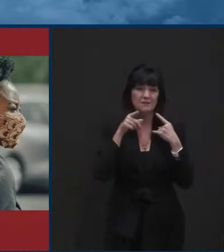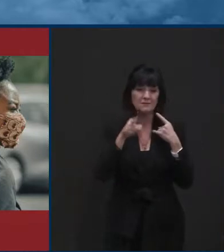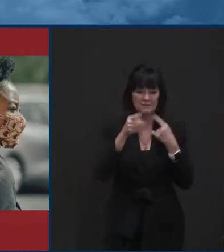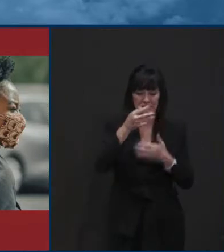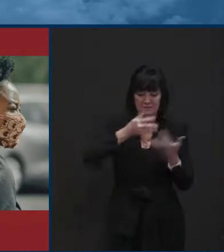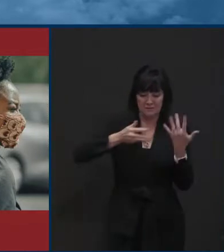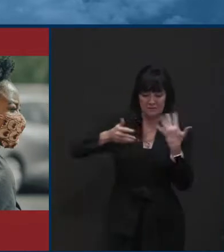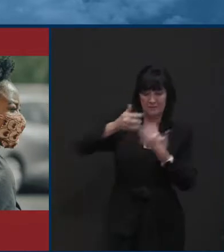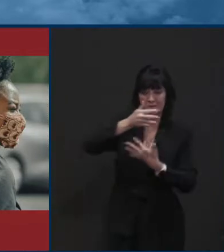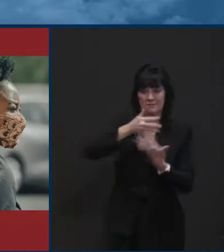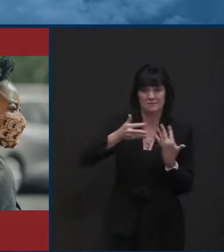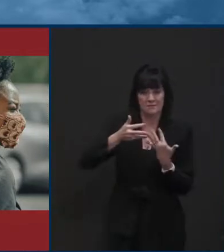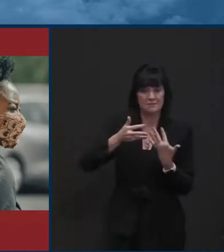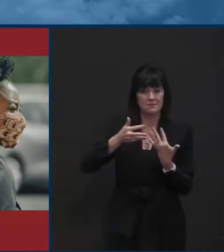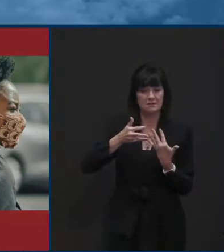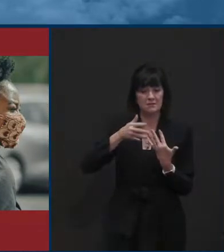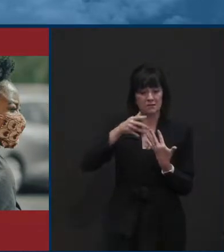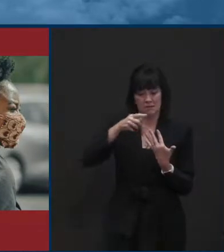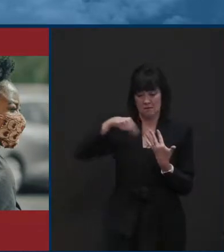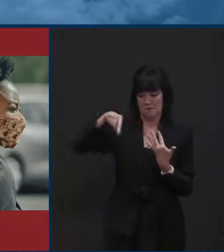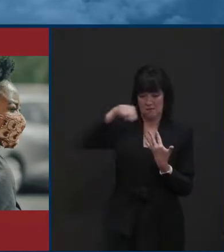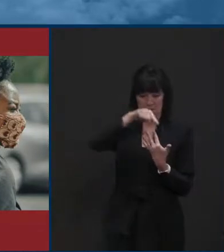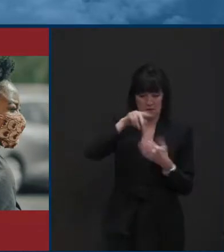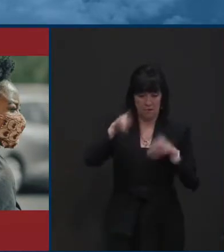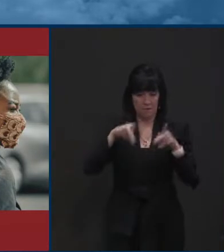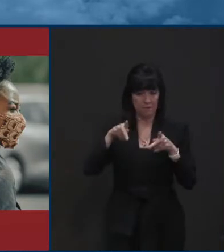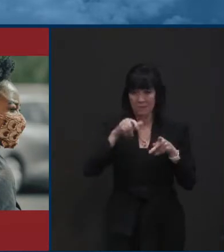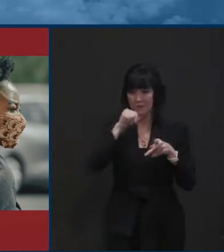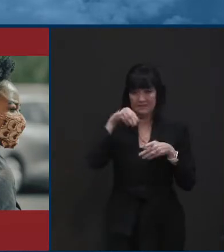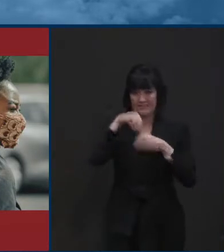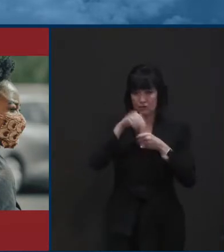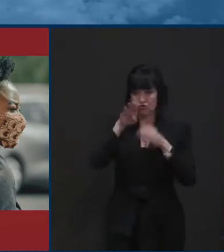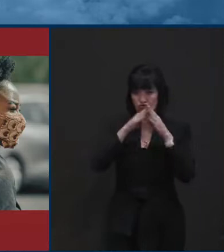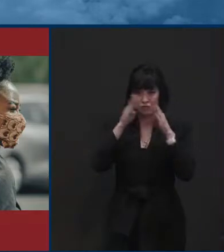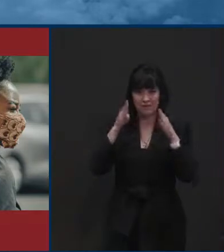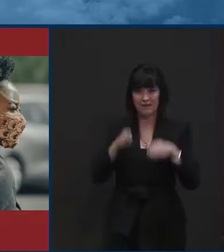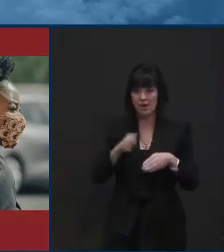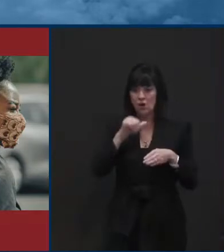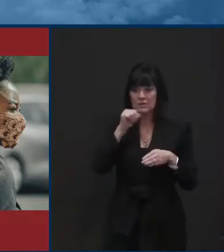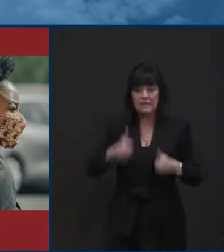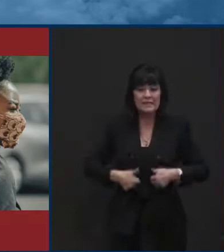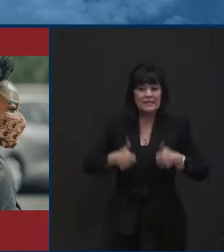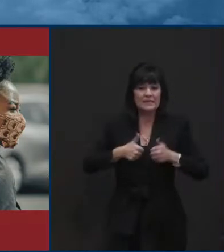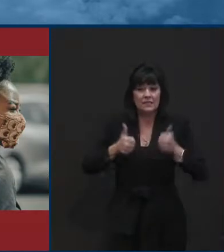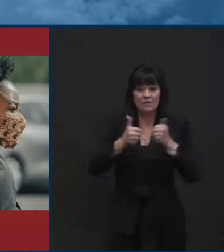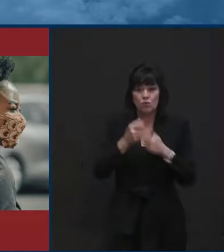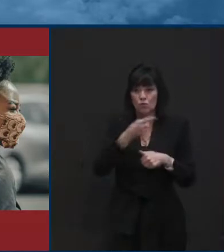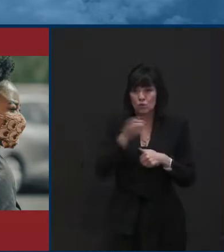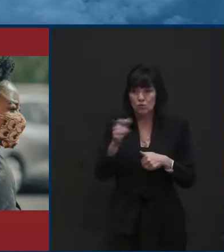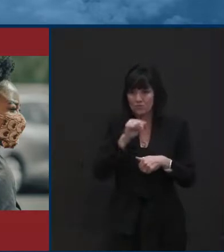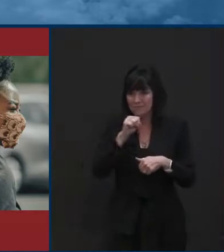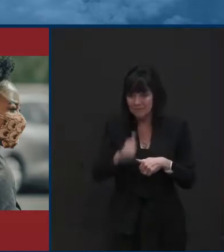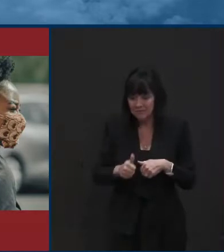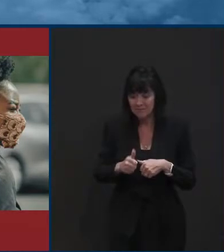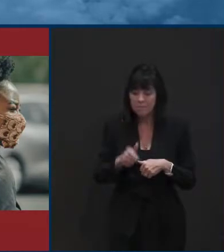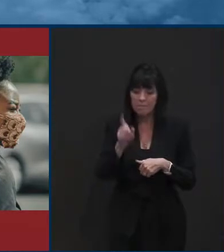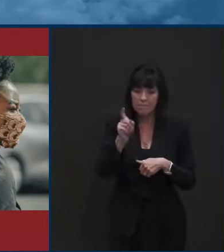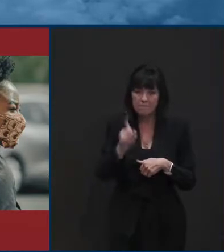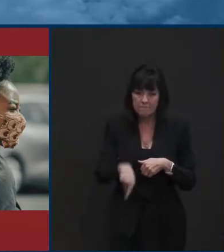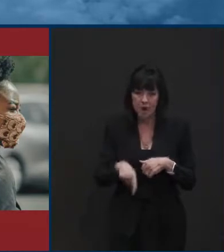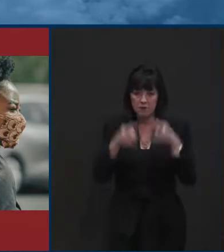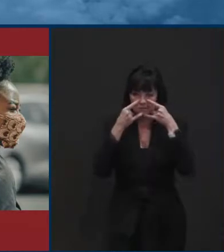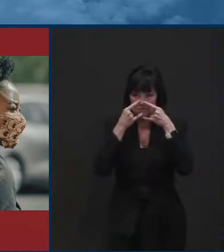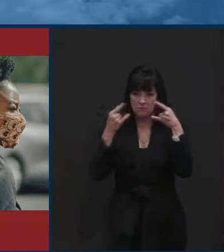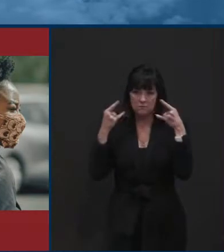a member of your, um, immediate normal household. Uh, it is the most important thing you can do to help us